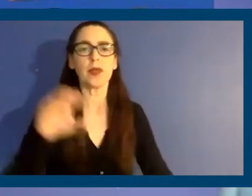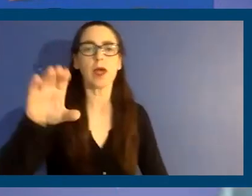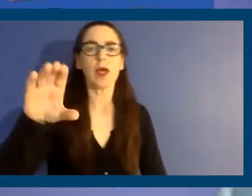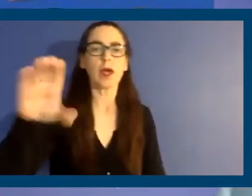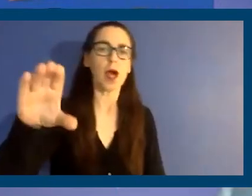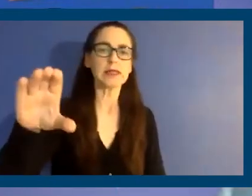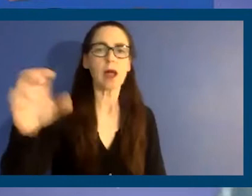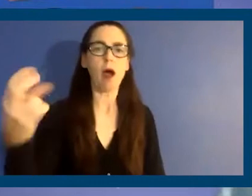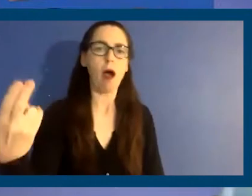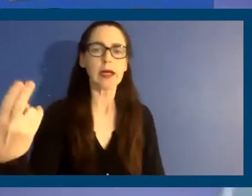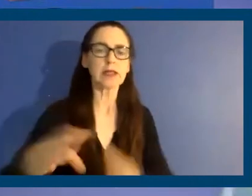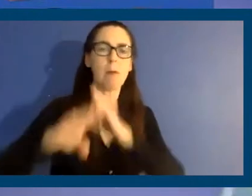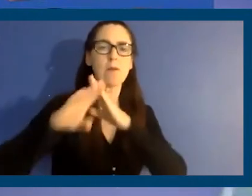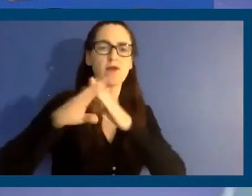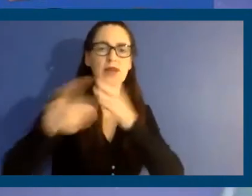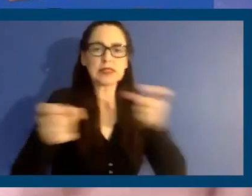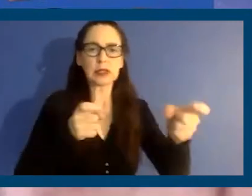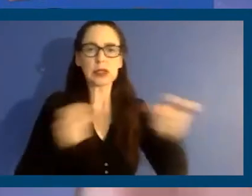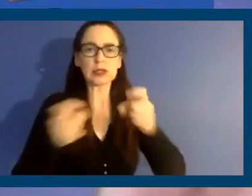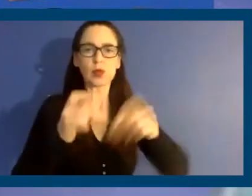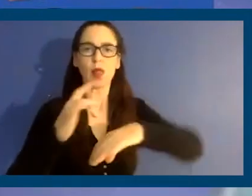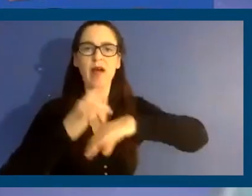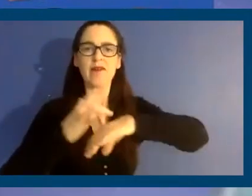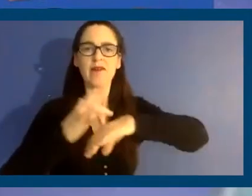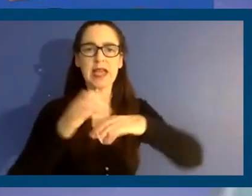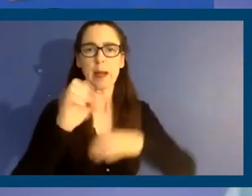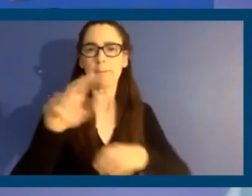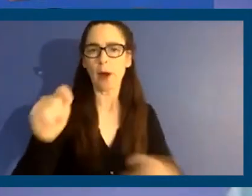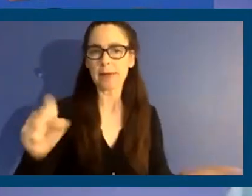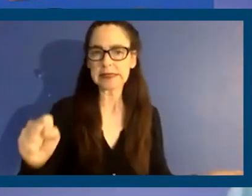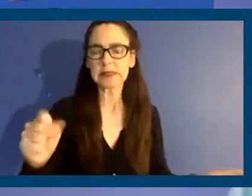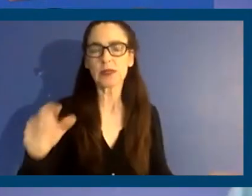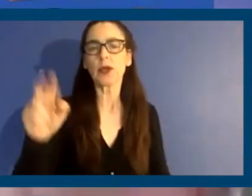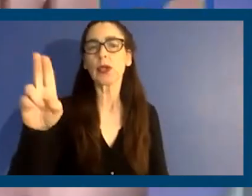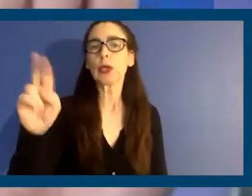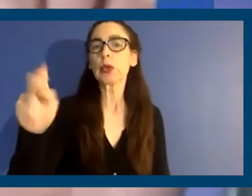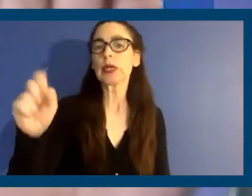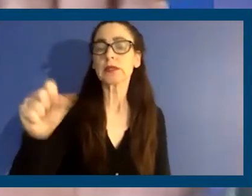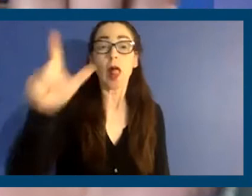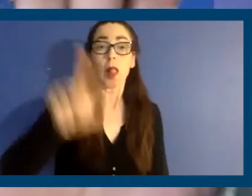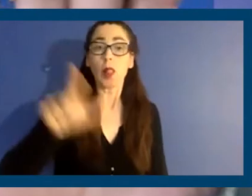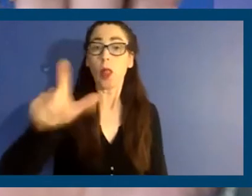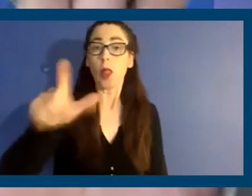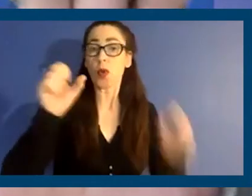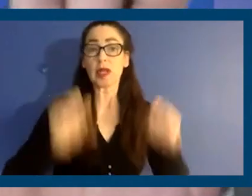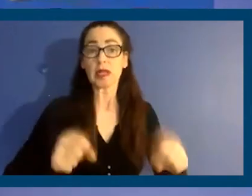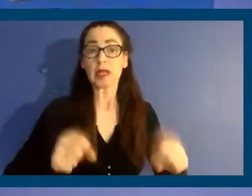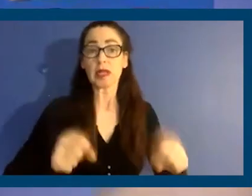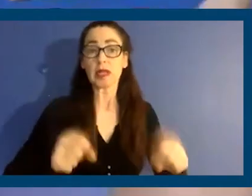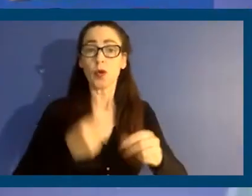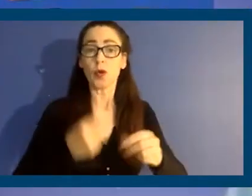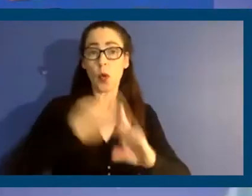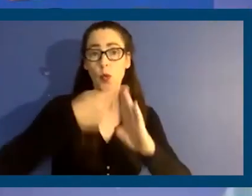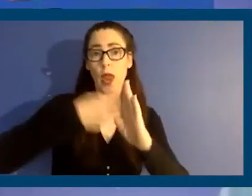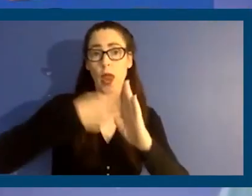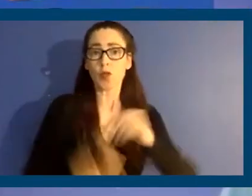prevents any control of vacant units. So when a unit comes vacant, a landlord can raise the rent to market, and then